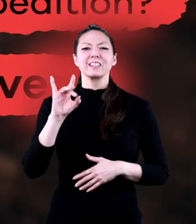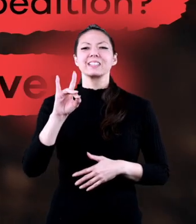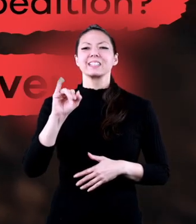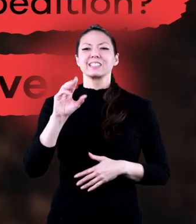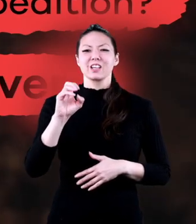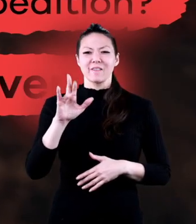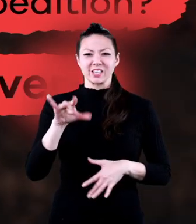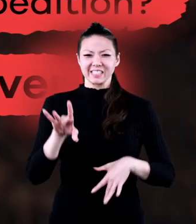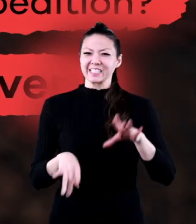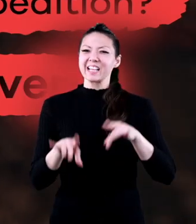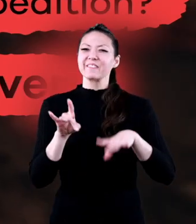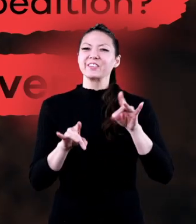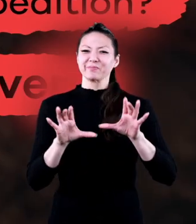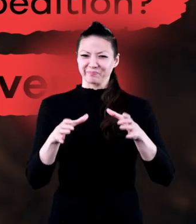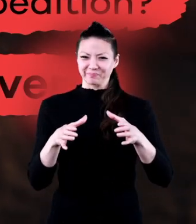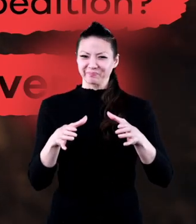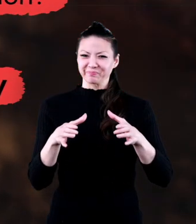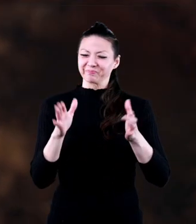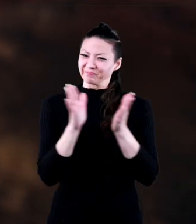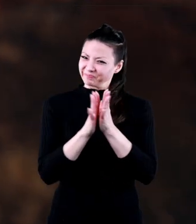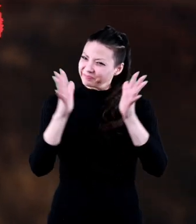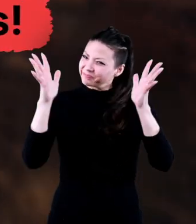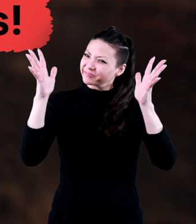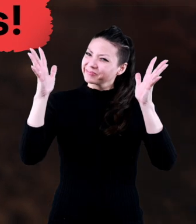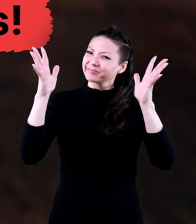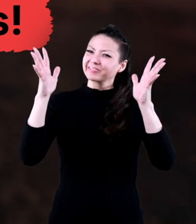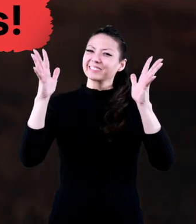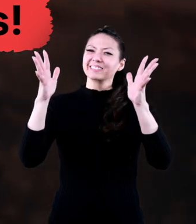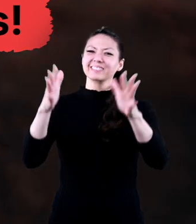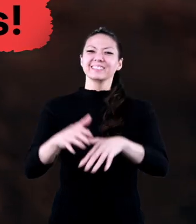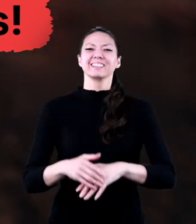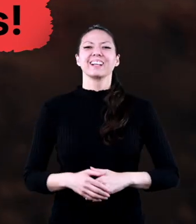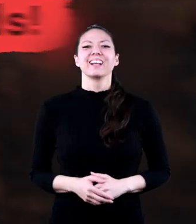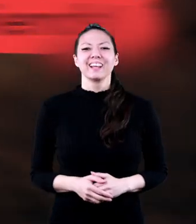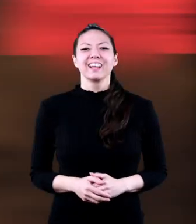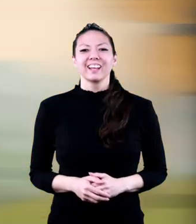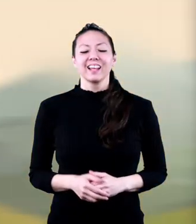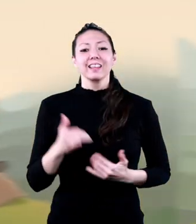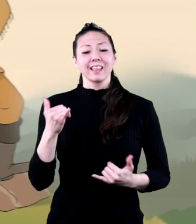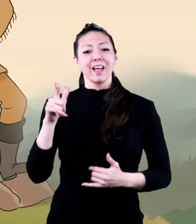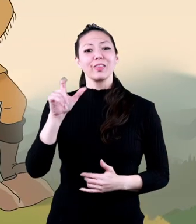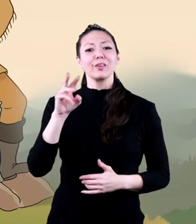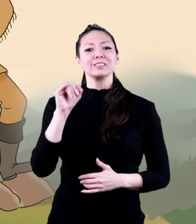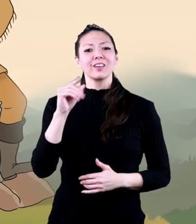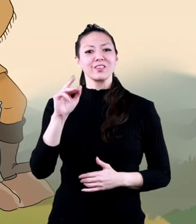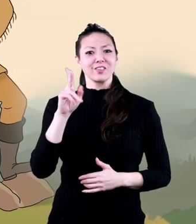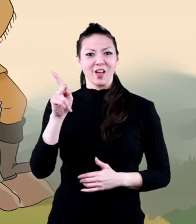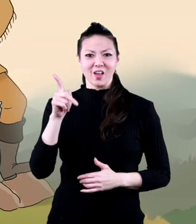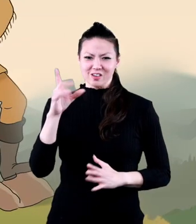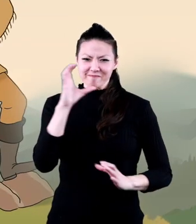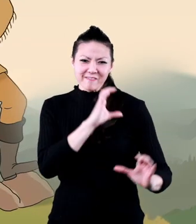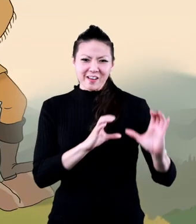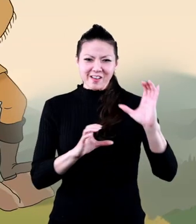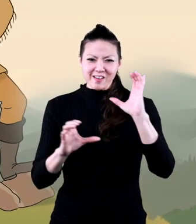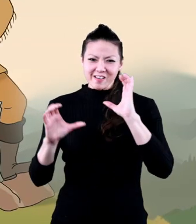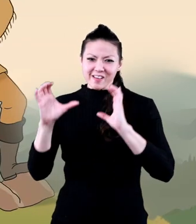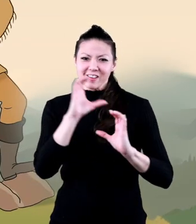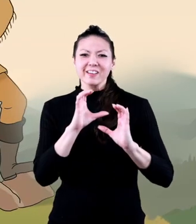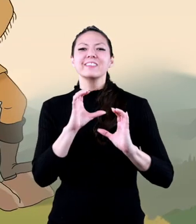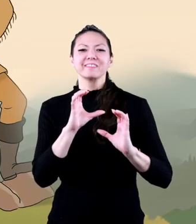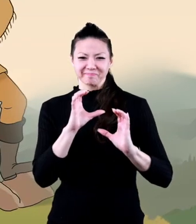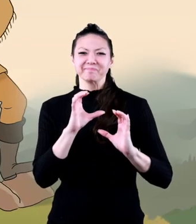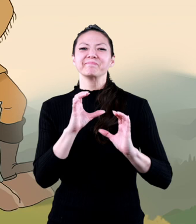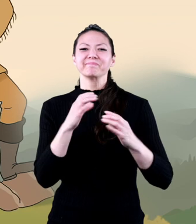The core of discovery. Nice job, friends! Even though Lewis and Clark were